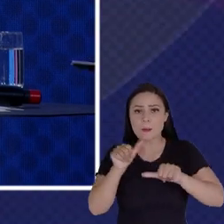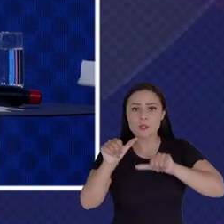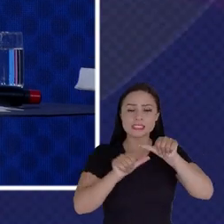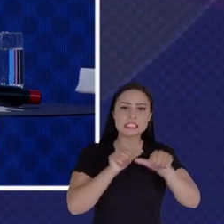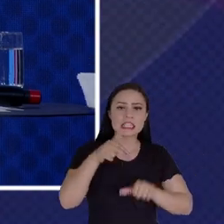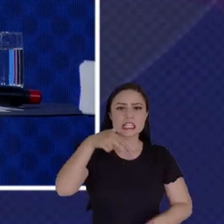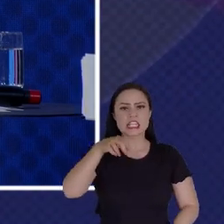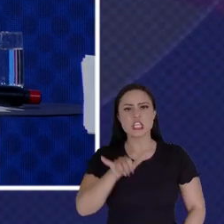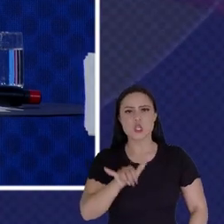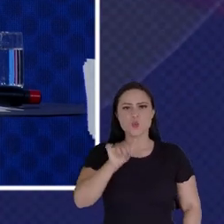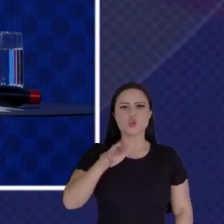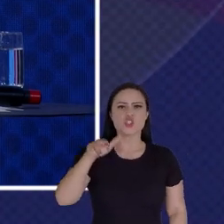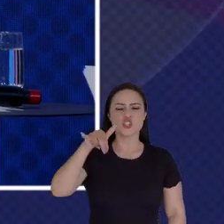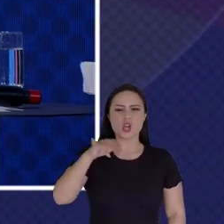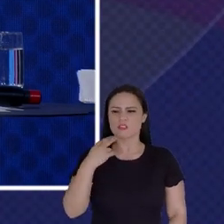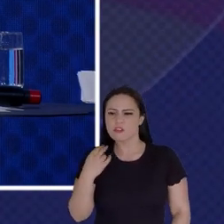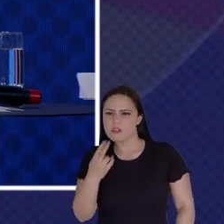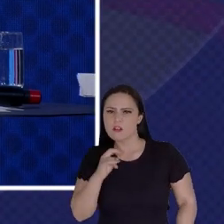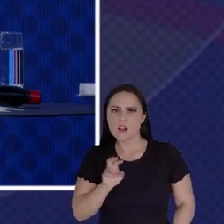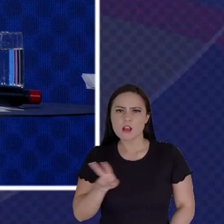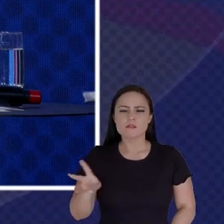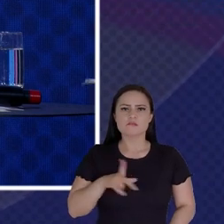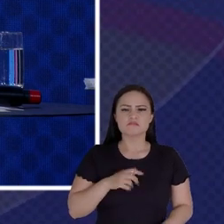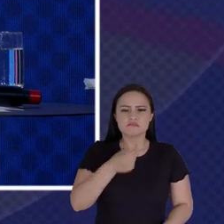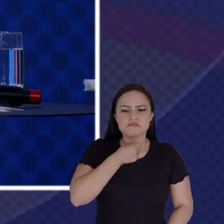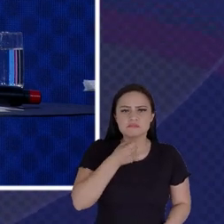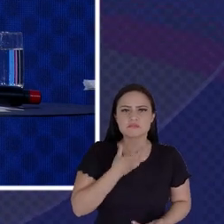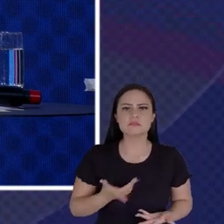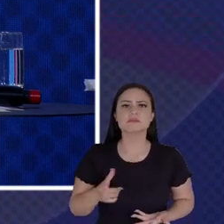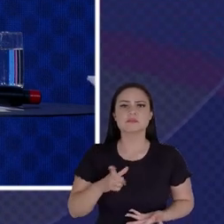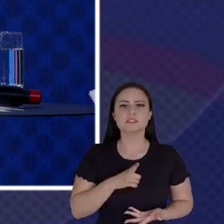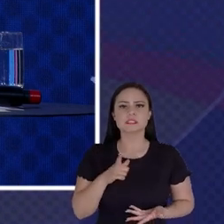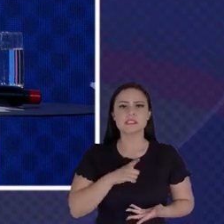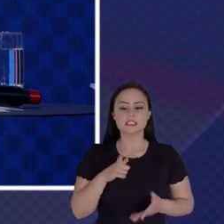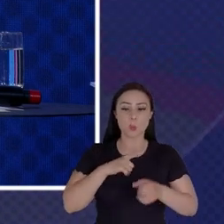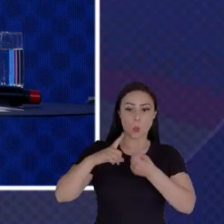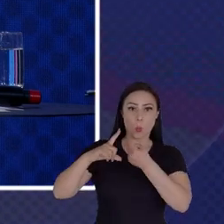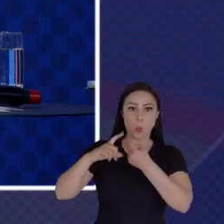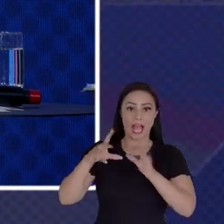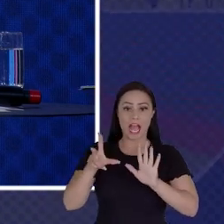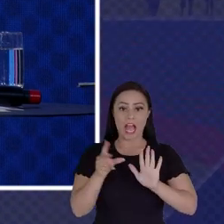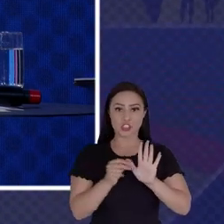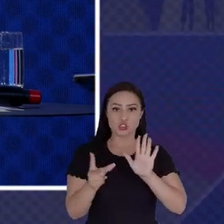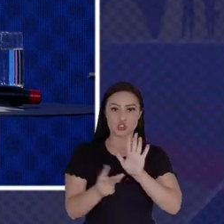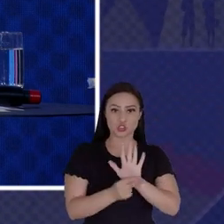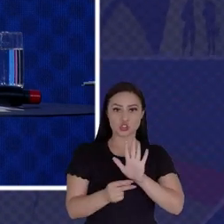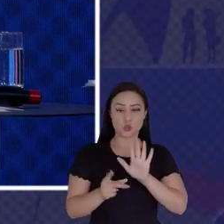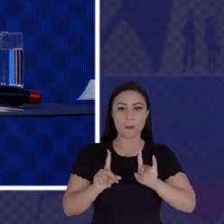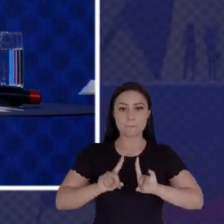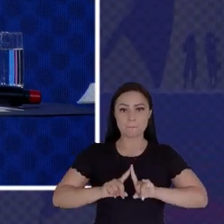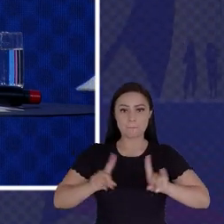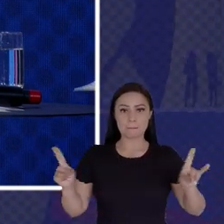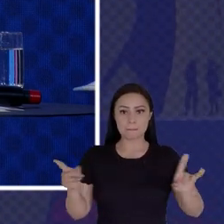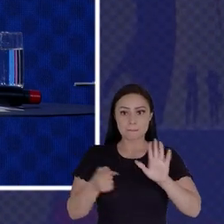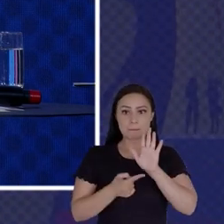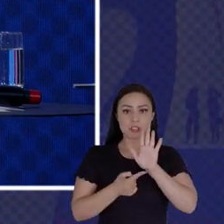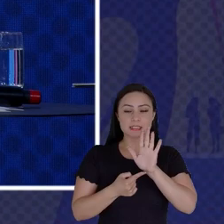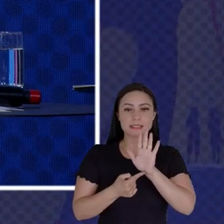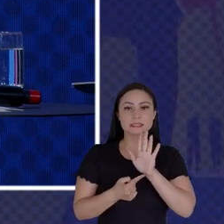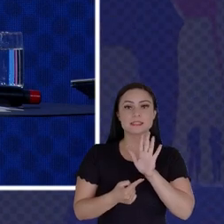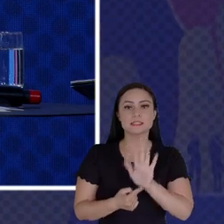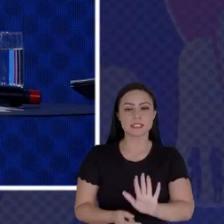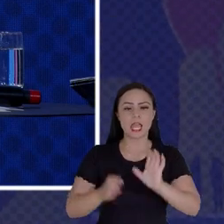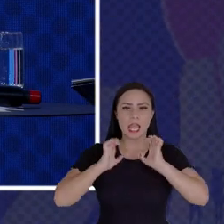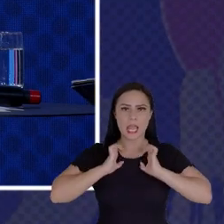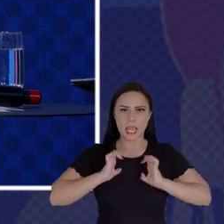Places And In The New York Times About Half Of The Article Was Devoted To Bioethicists Who Said Don't Worry